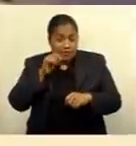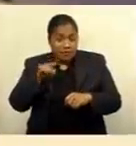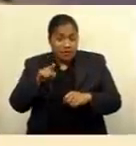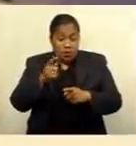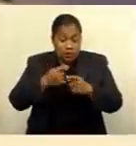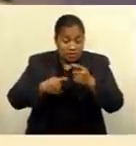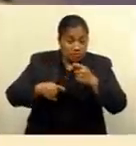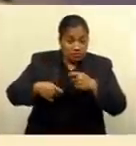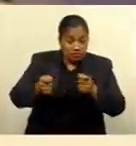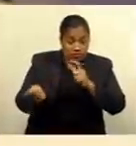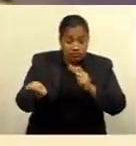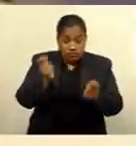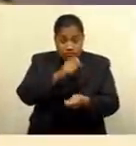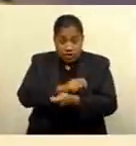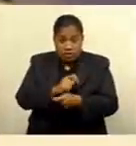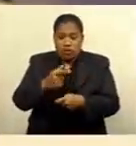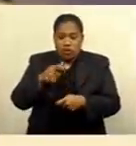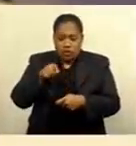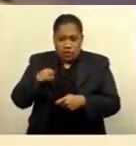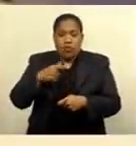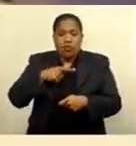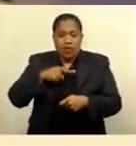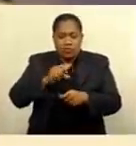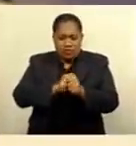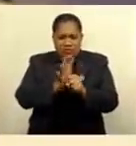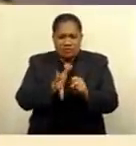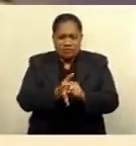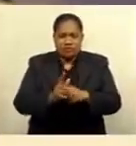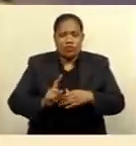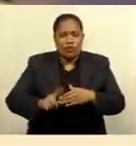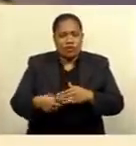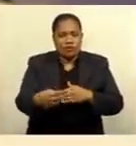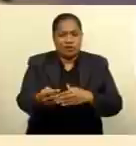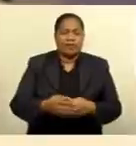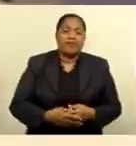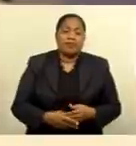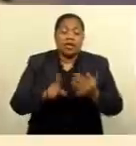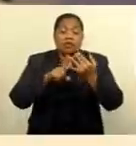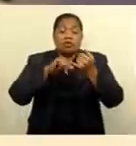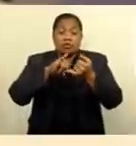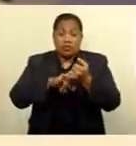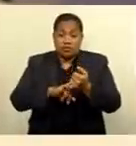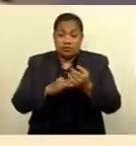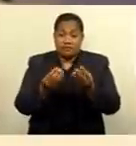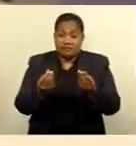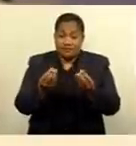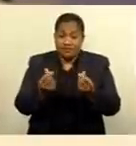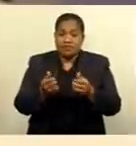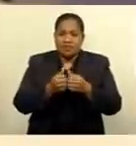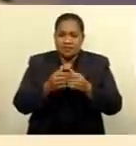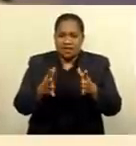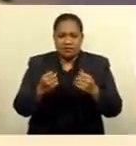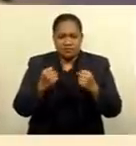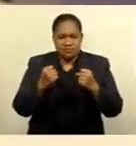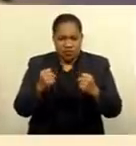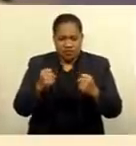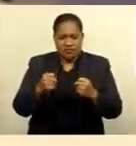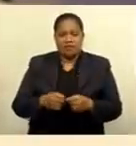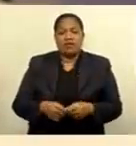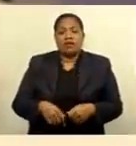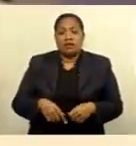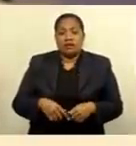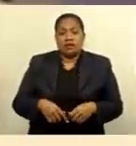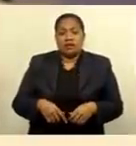remaining tight as the COVID-19 pandemic drags on. The U.S. dollar started the week on firm footing. The Aussie was